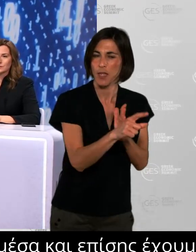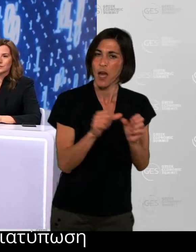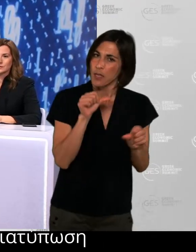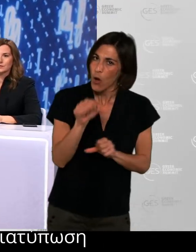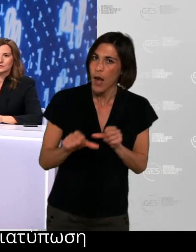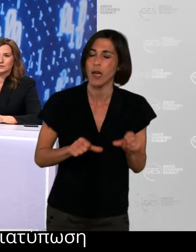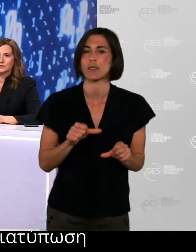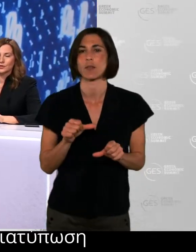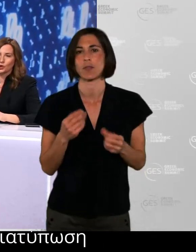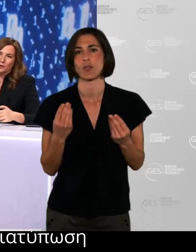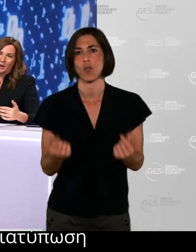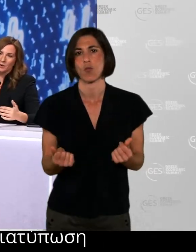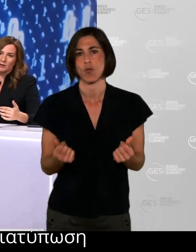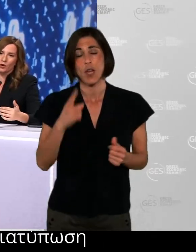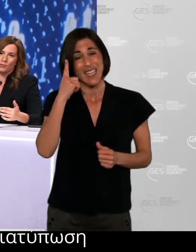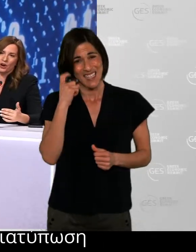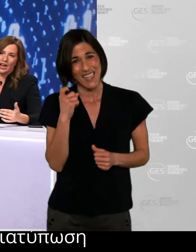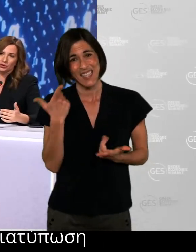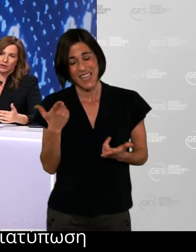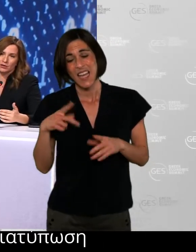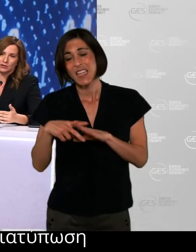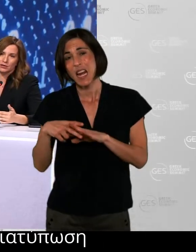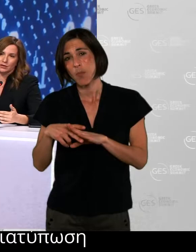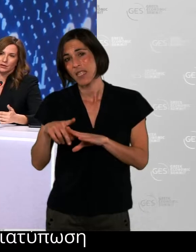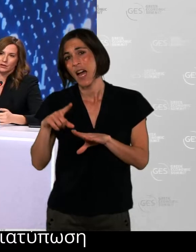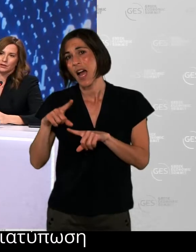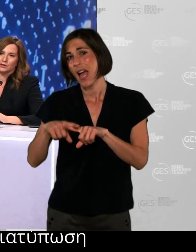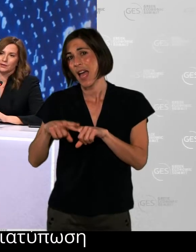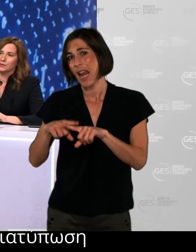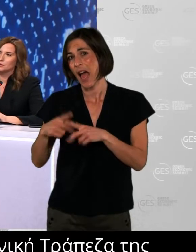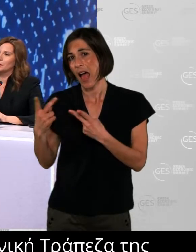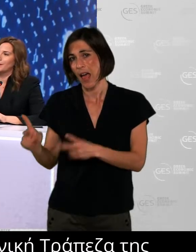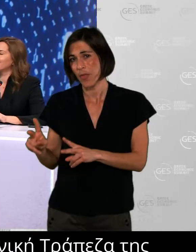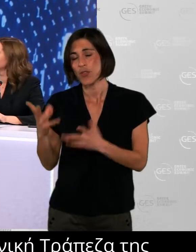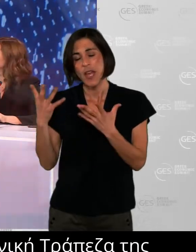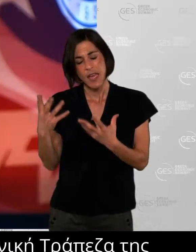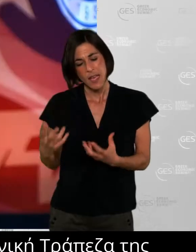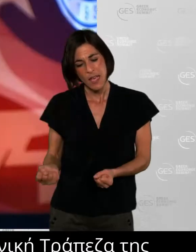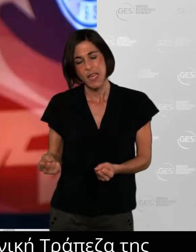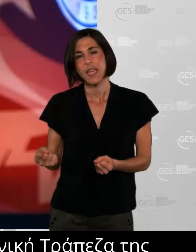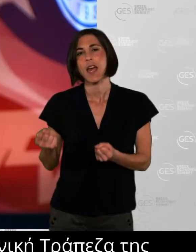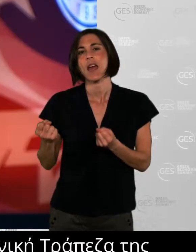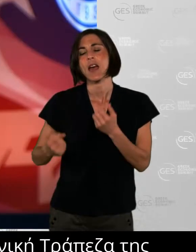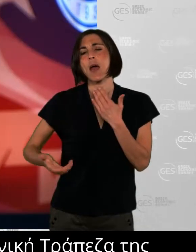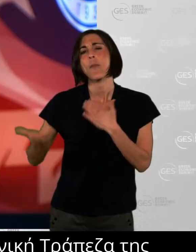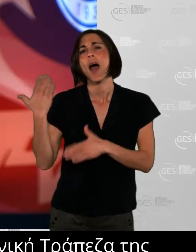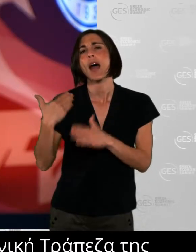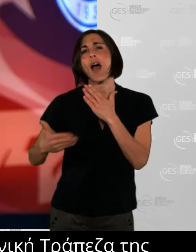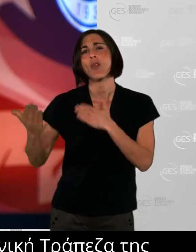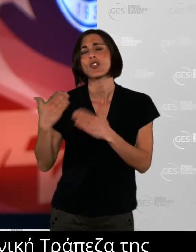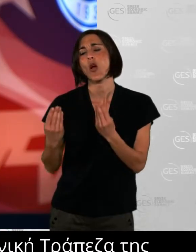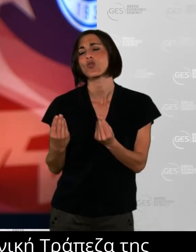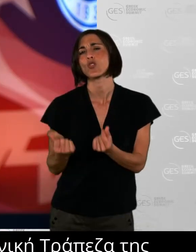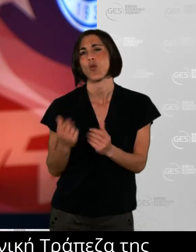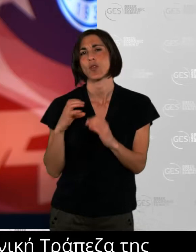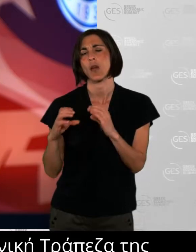kind of formal organization. So we talked casual. We talked in a simple way. We addressed our